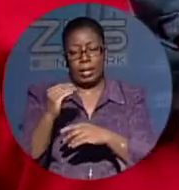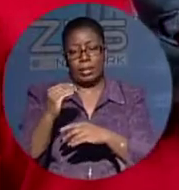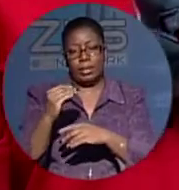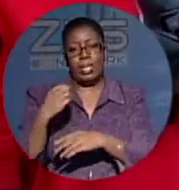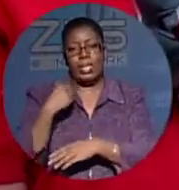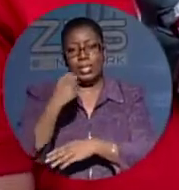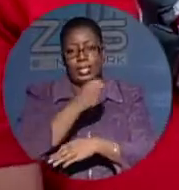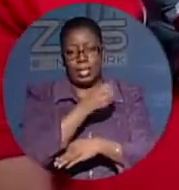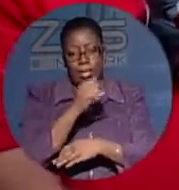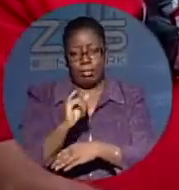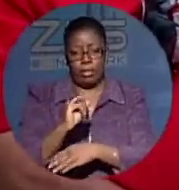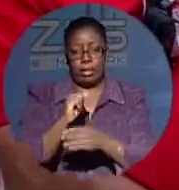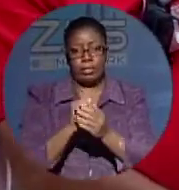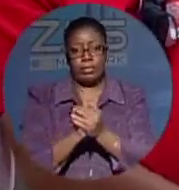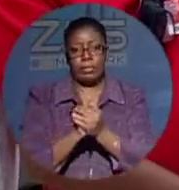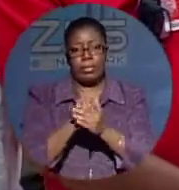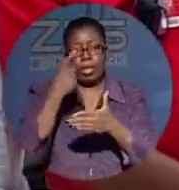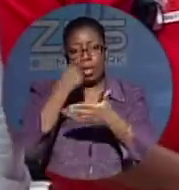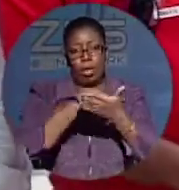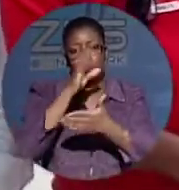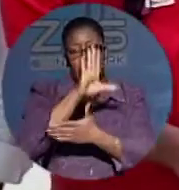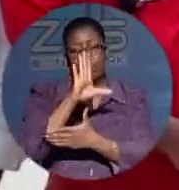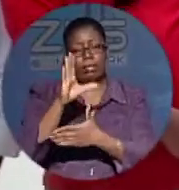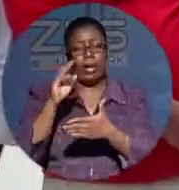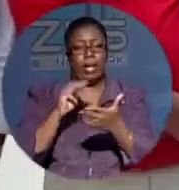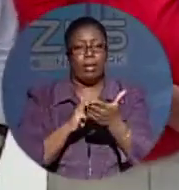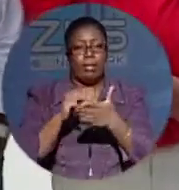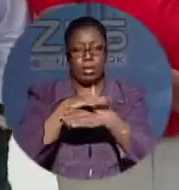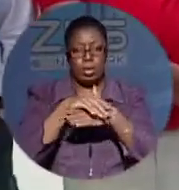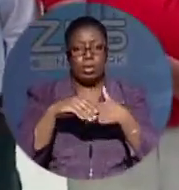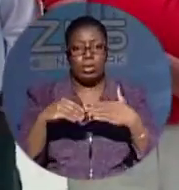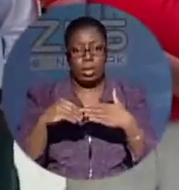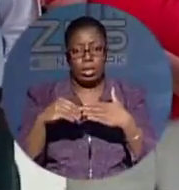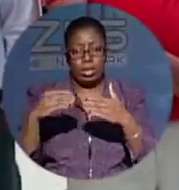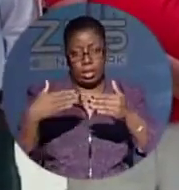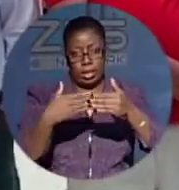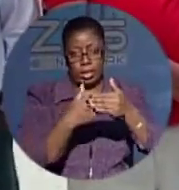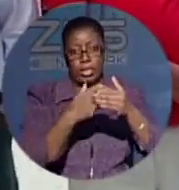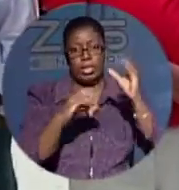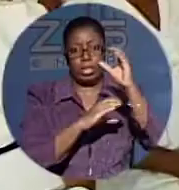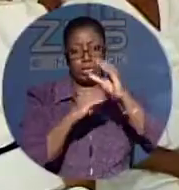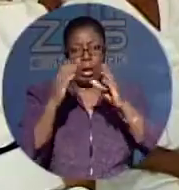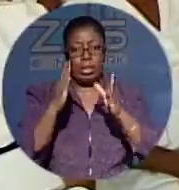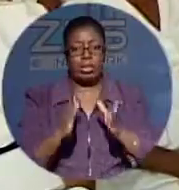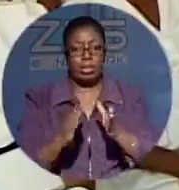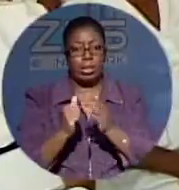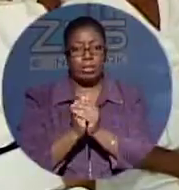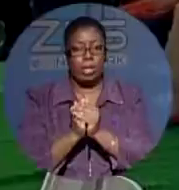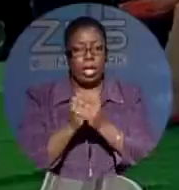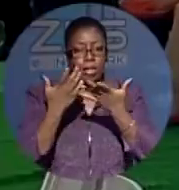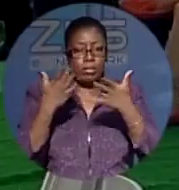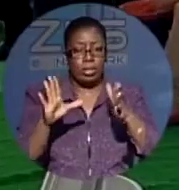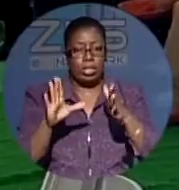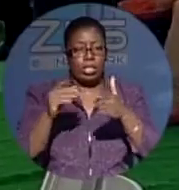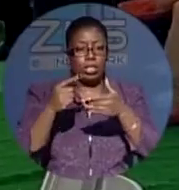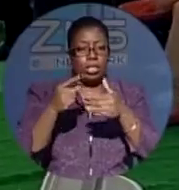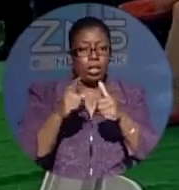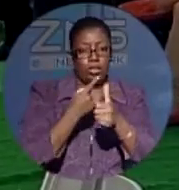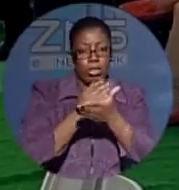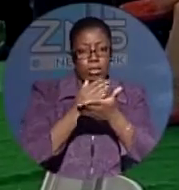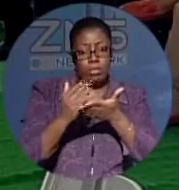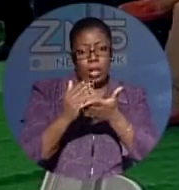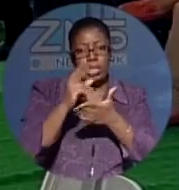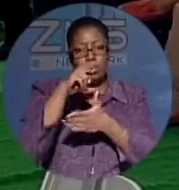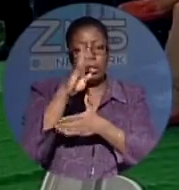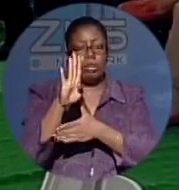construction at a cost of approximately $55 million will serve as the lead contractor, having already mobilized. The completion of this first phase is 24